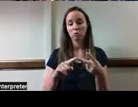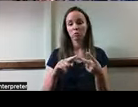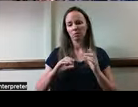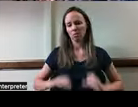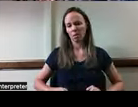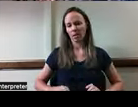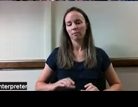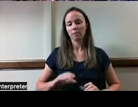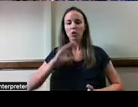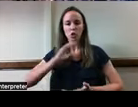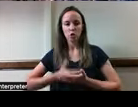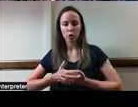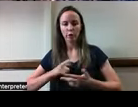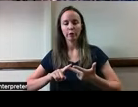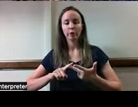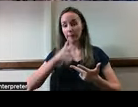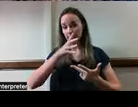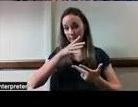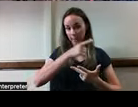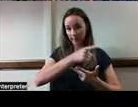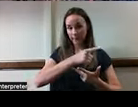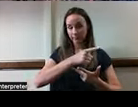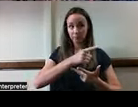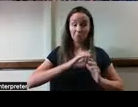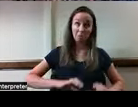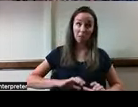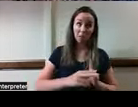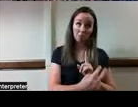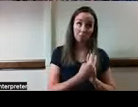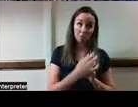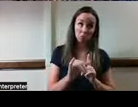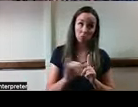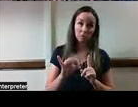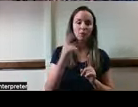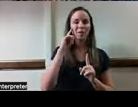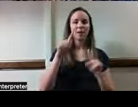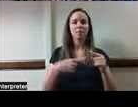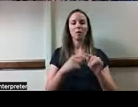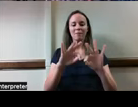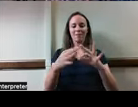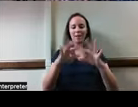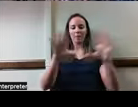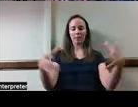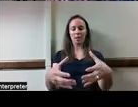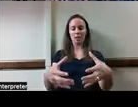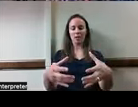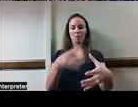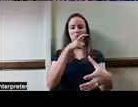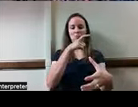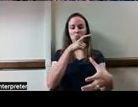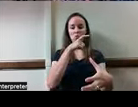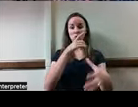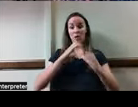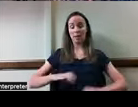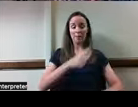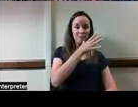young woman, her mom, who might also be considered a client, if you're thinking about it from a family-centered perspective. And the employer